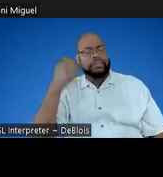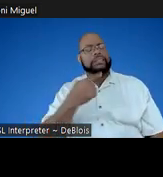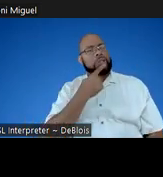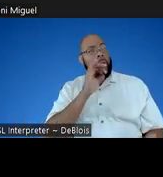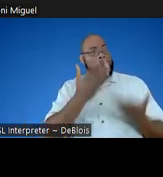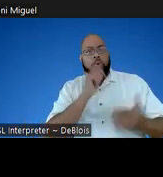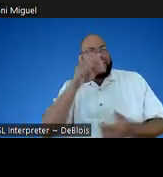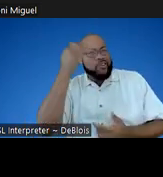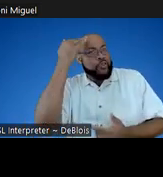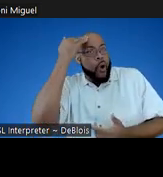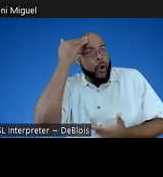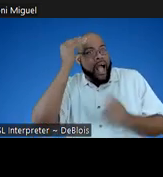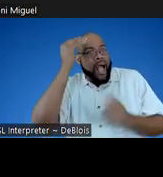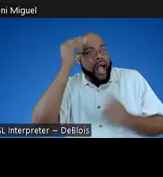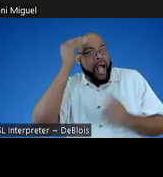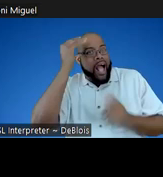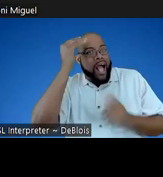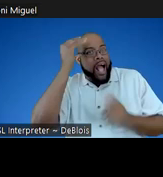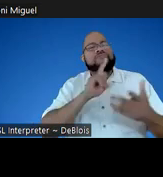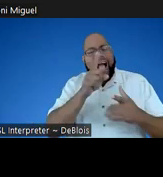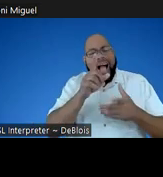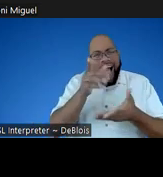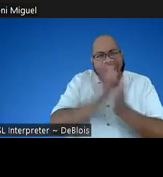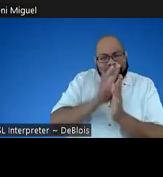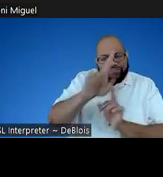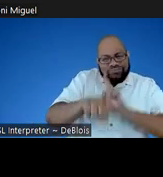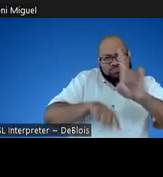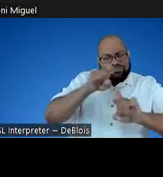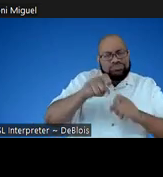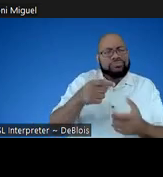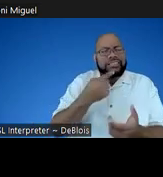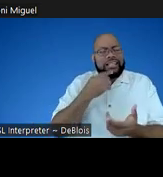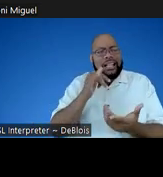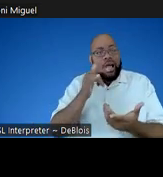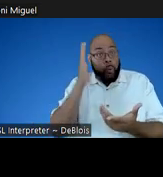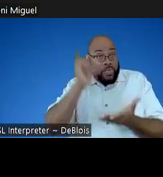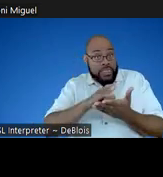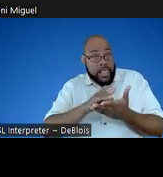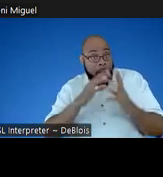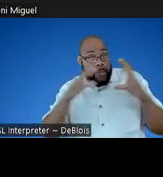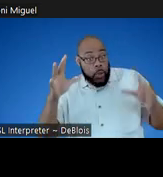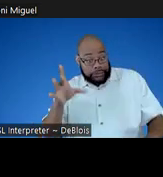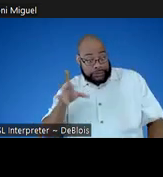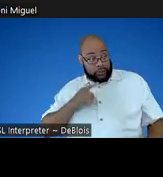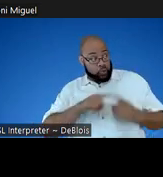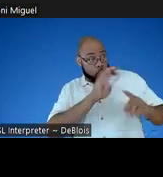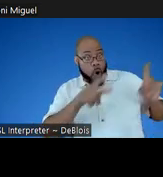maybe you don't need to know the point is to really ask some of these questions and say, will this balloon stick to the wall? Let's try it.